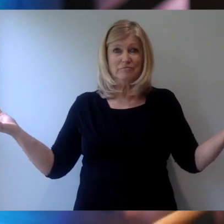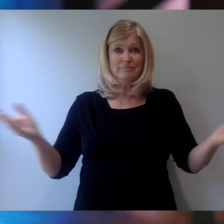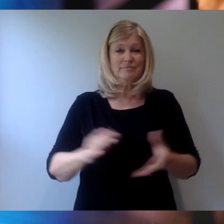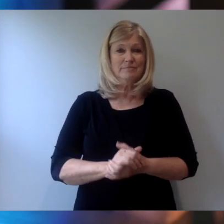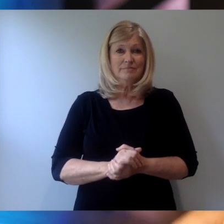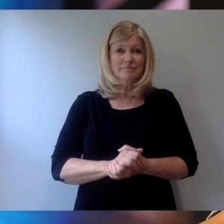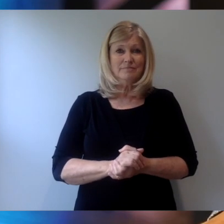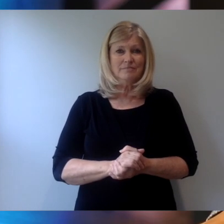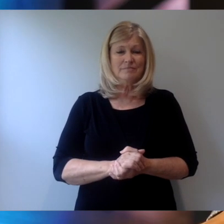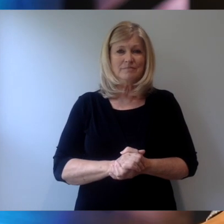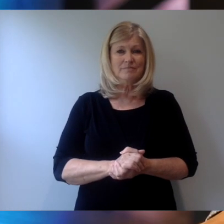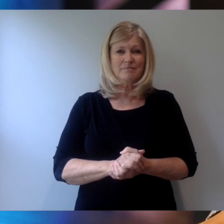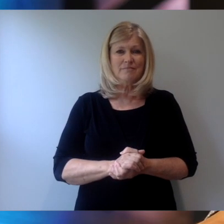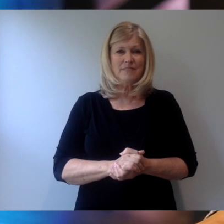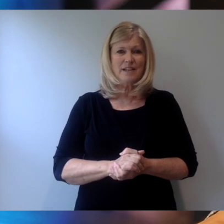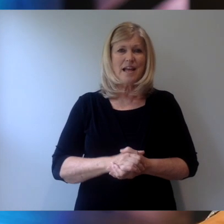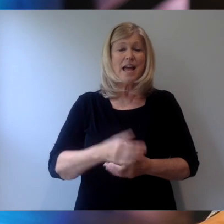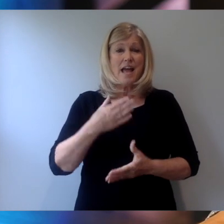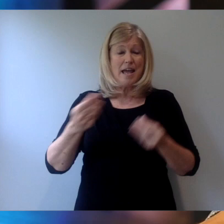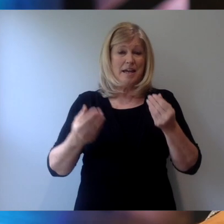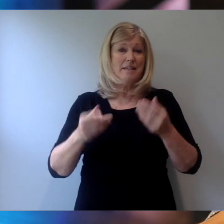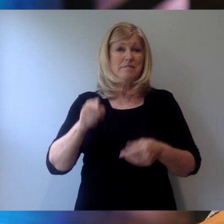There would be some personal benefit, certainly.